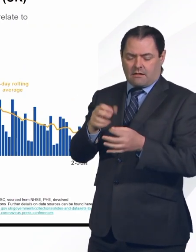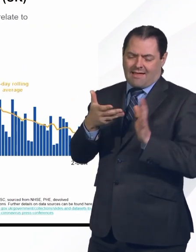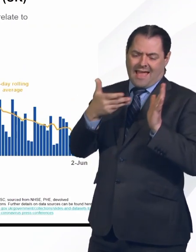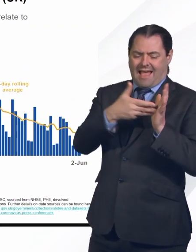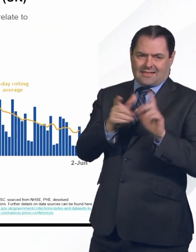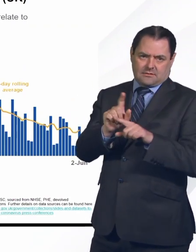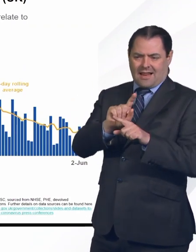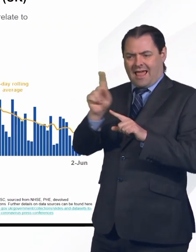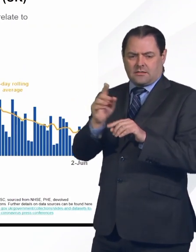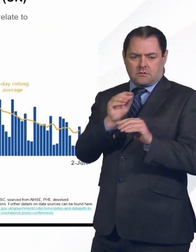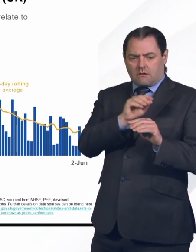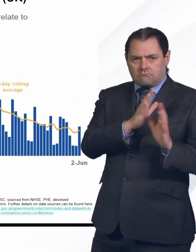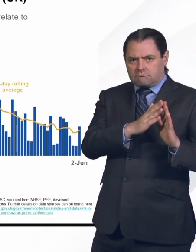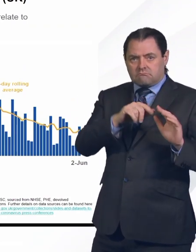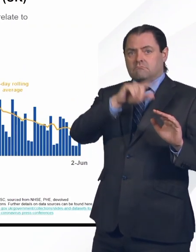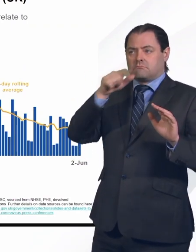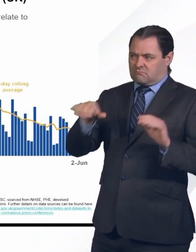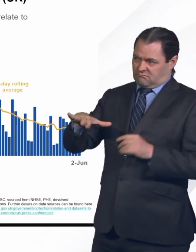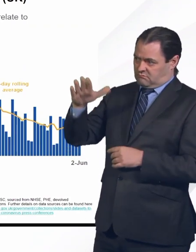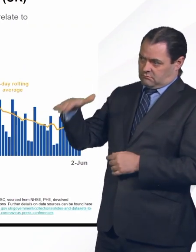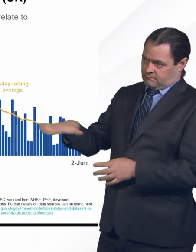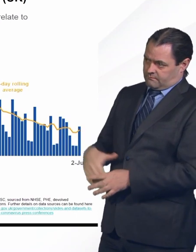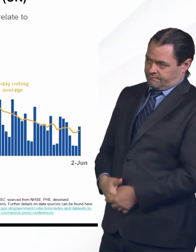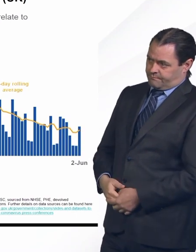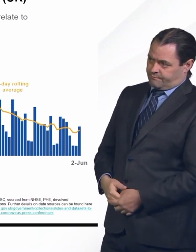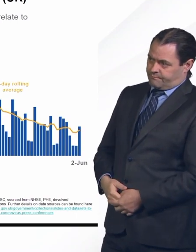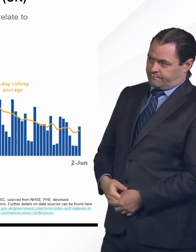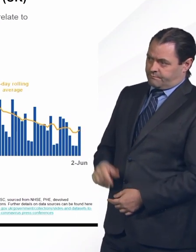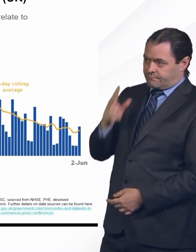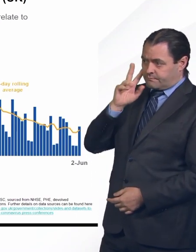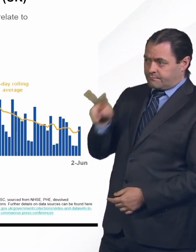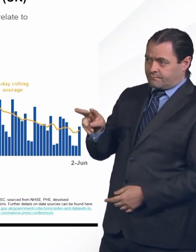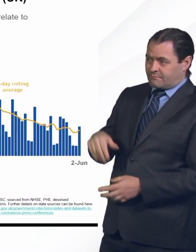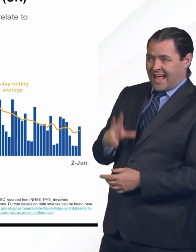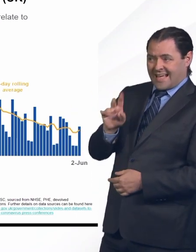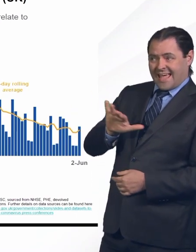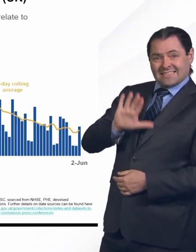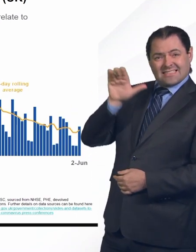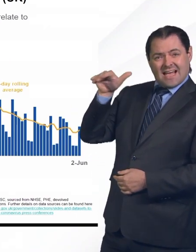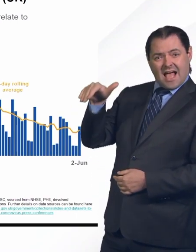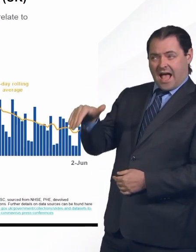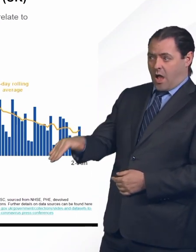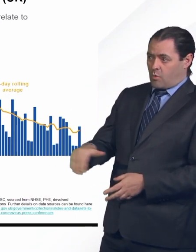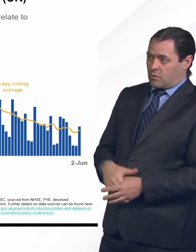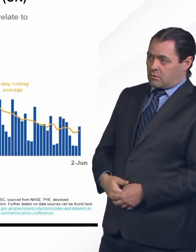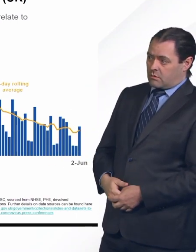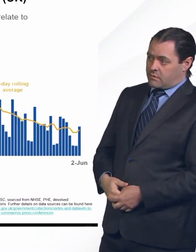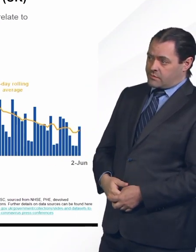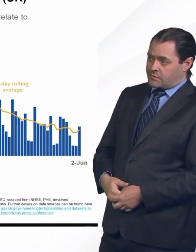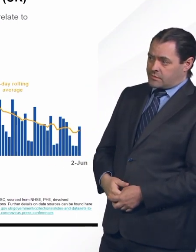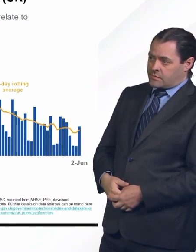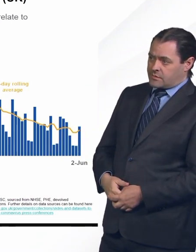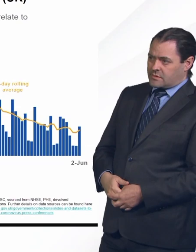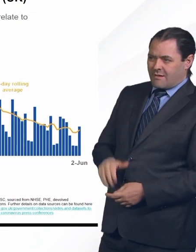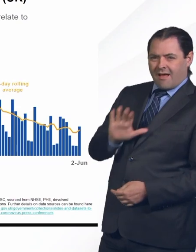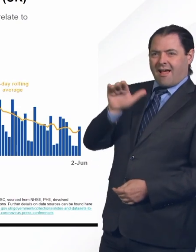add those into those data. So we can see that, again, the trend is broadly down, but there